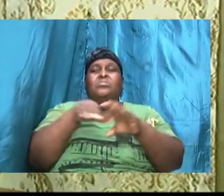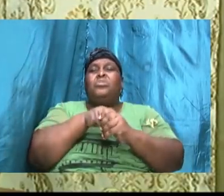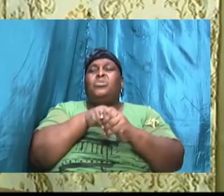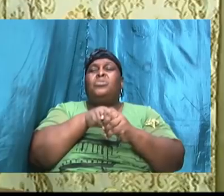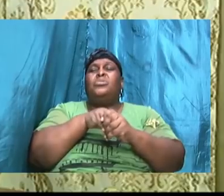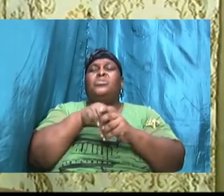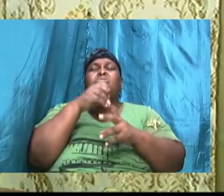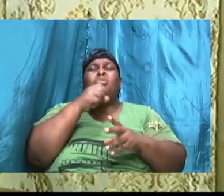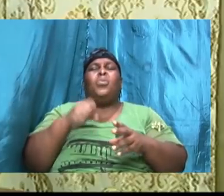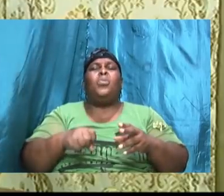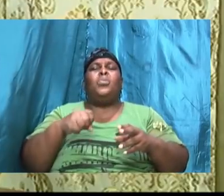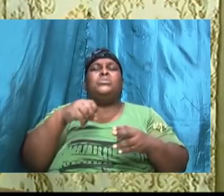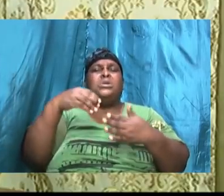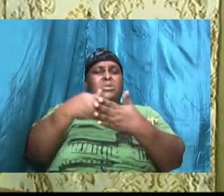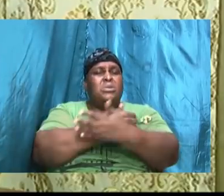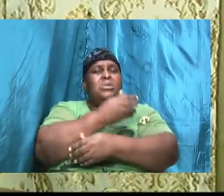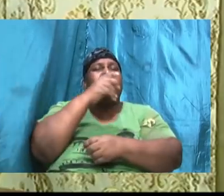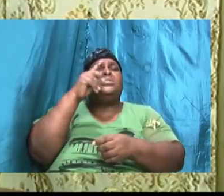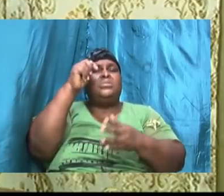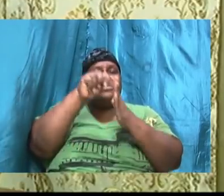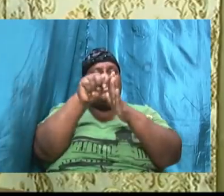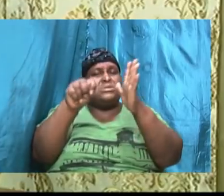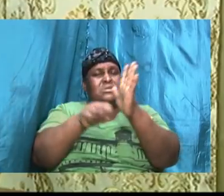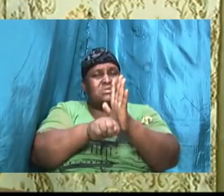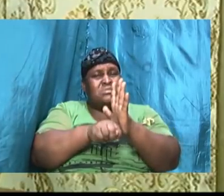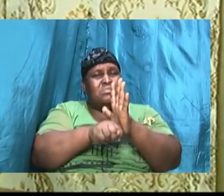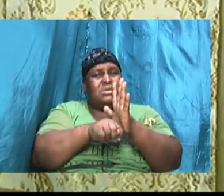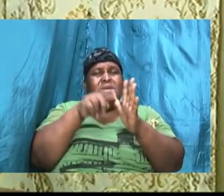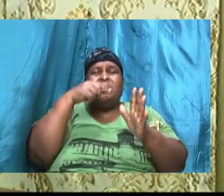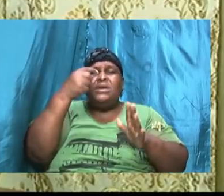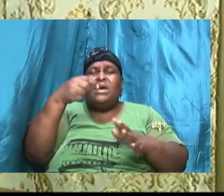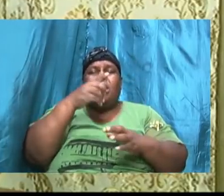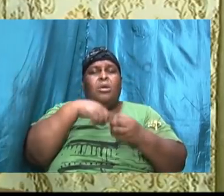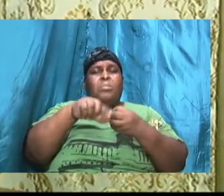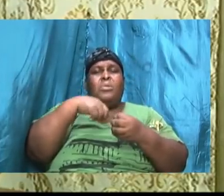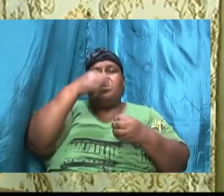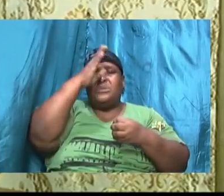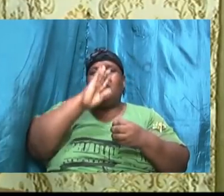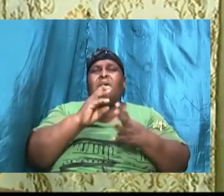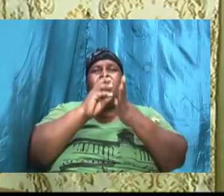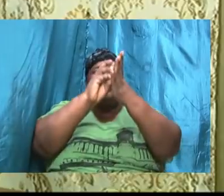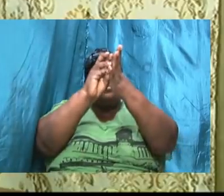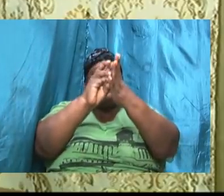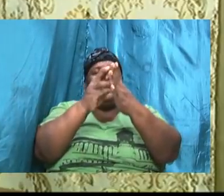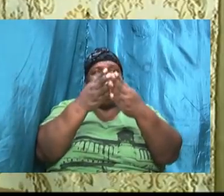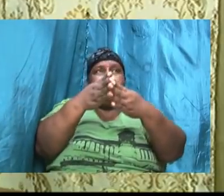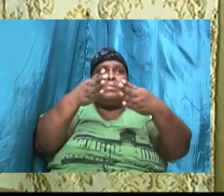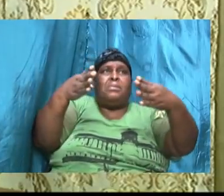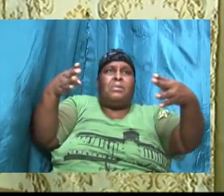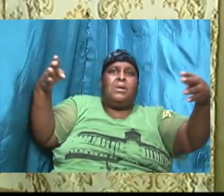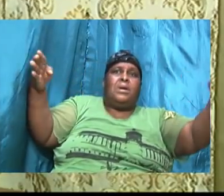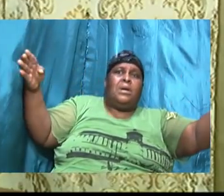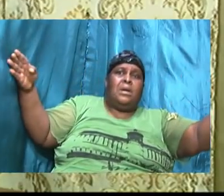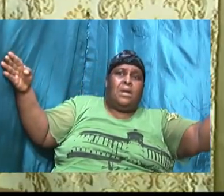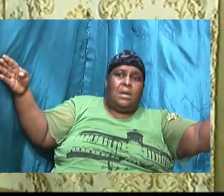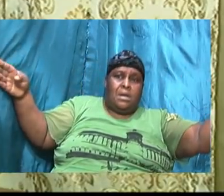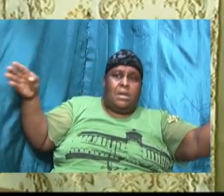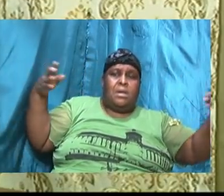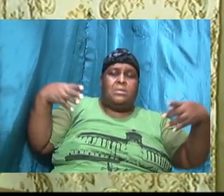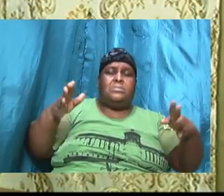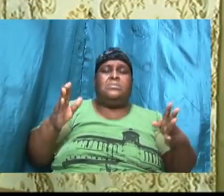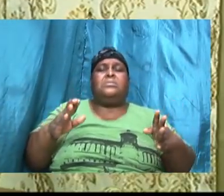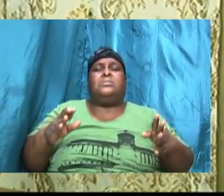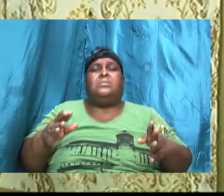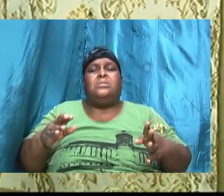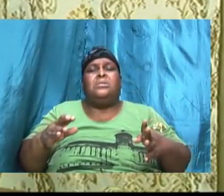and the new testament writers refers to God will as a broad blueprint but in practical